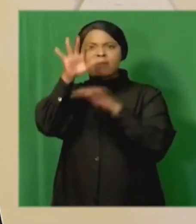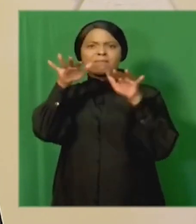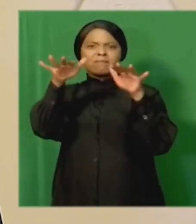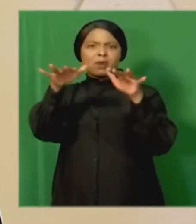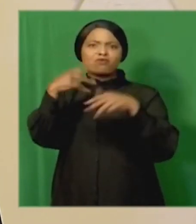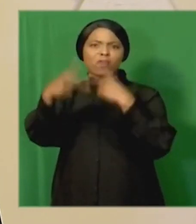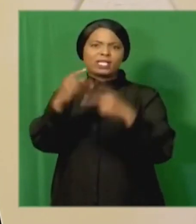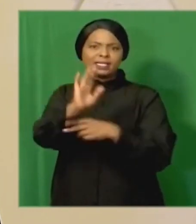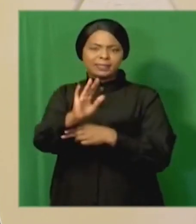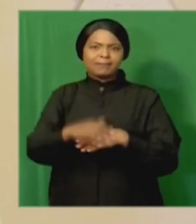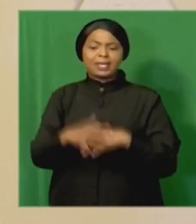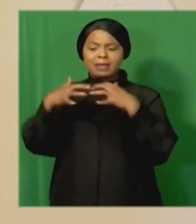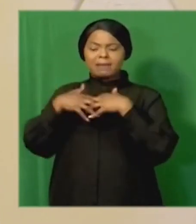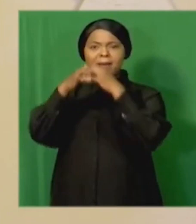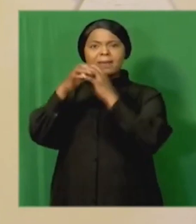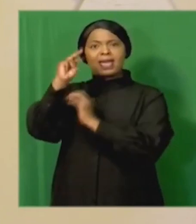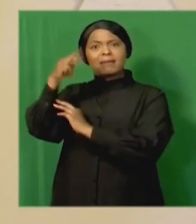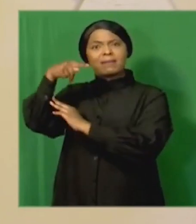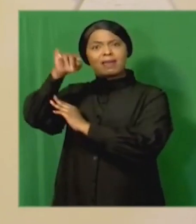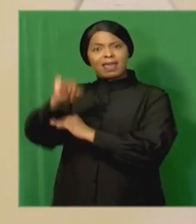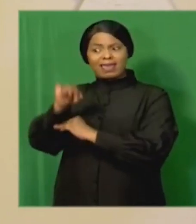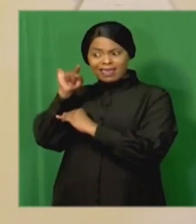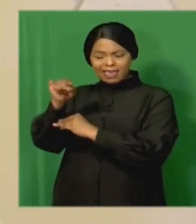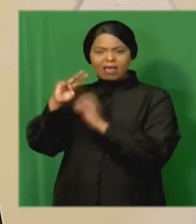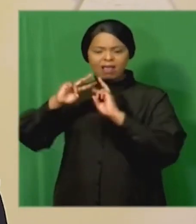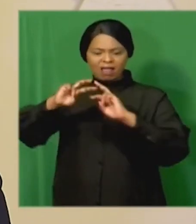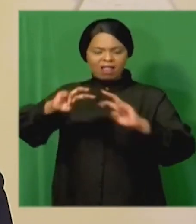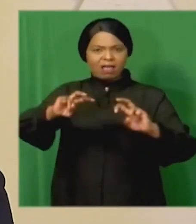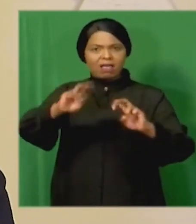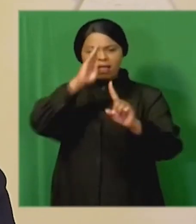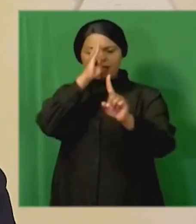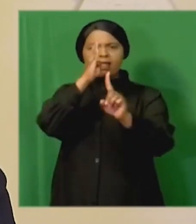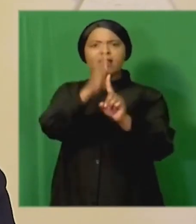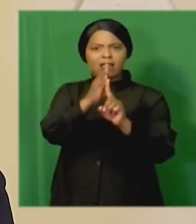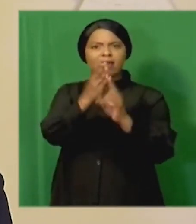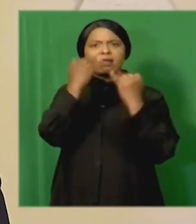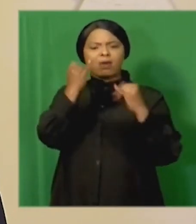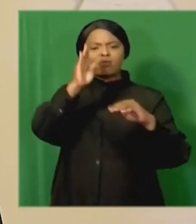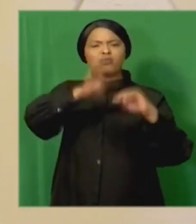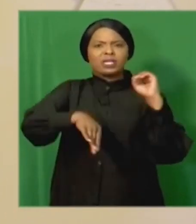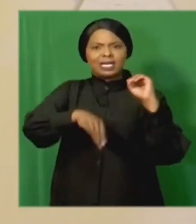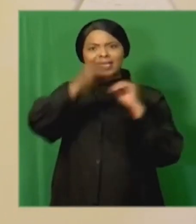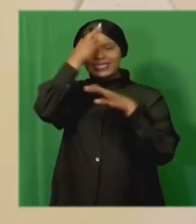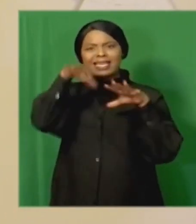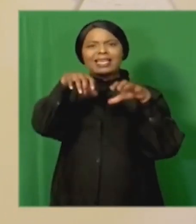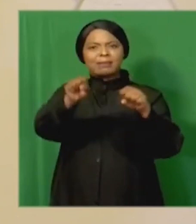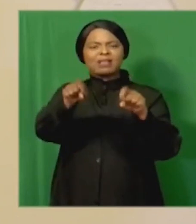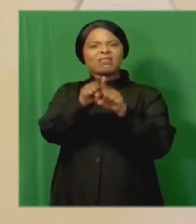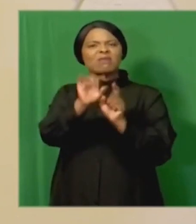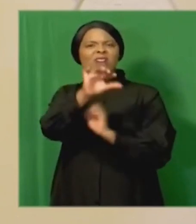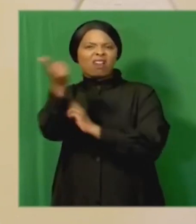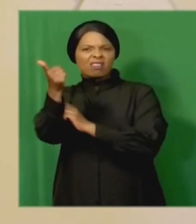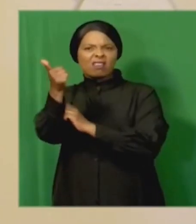We established the NPA Investigating Directorate to prosecute State Capture and other